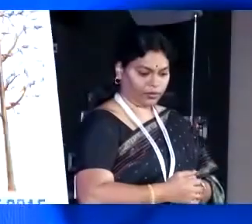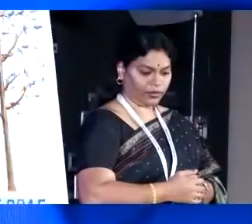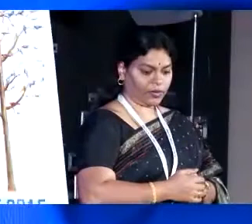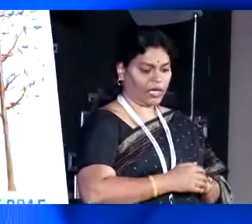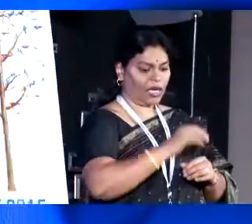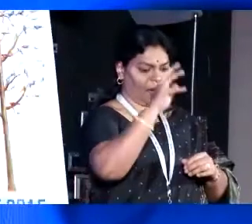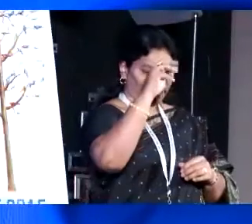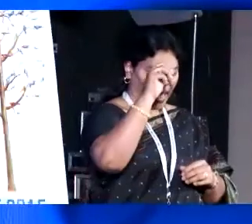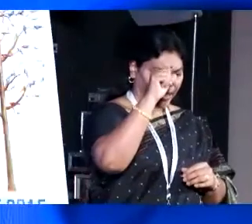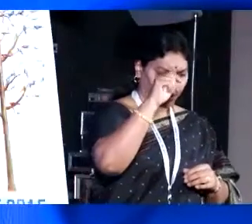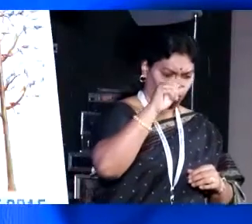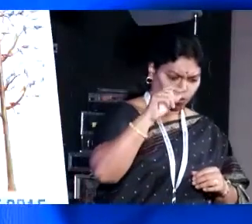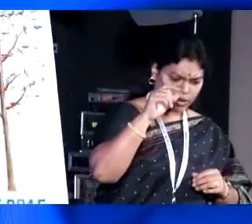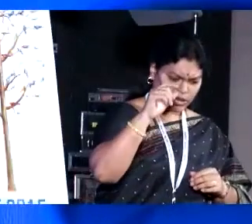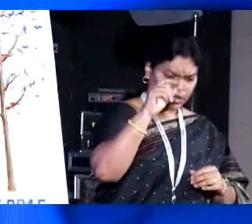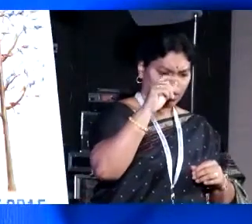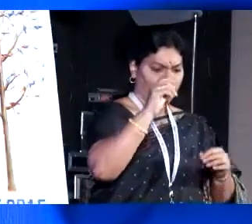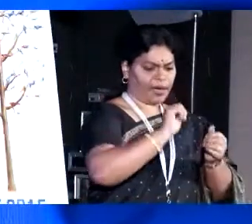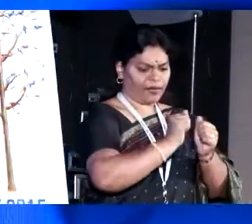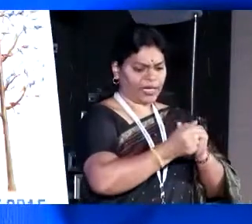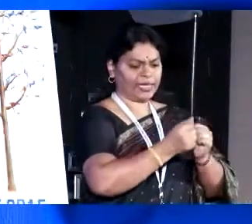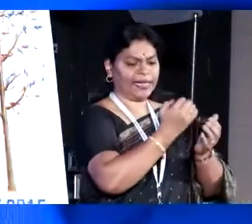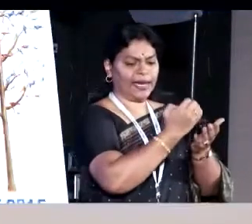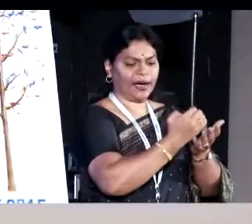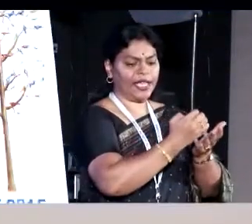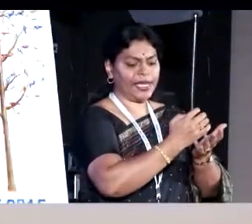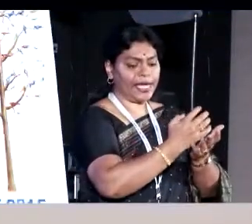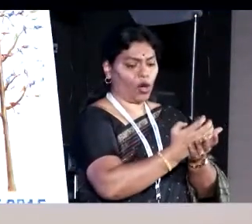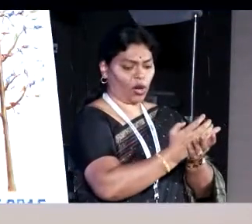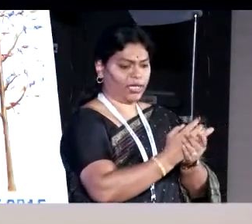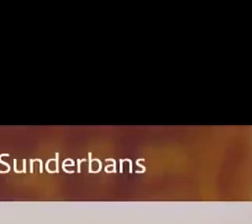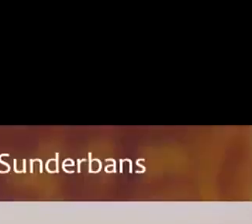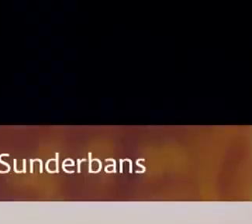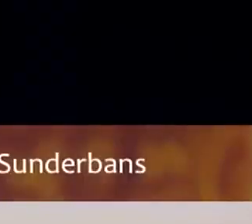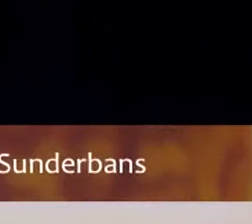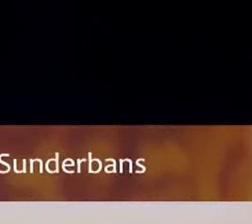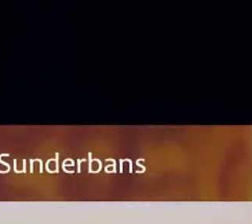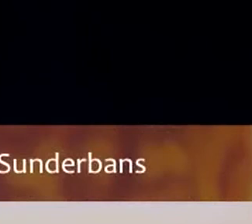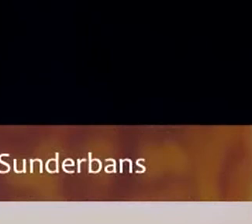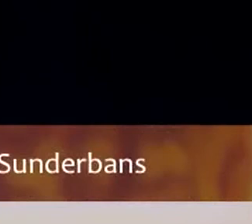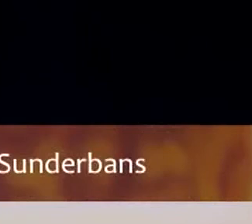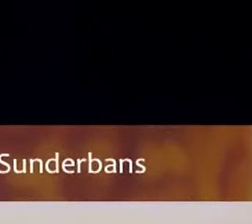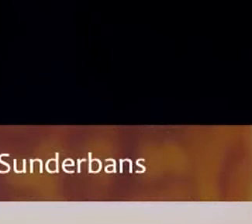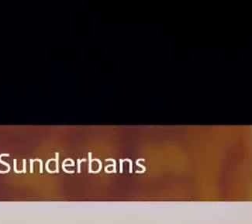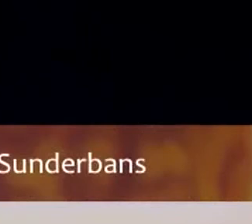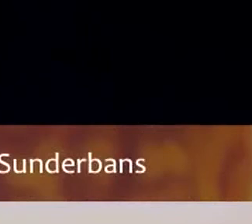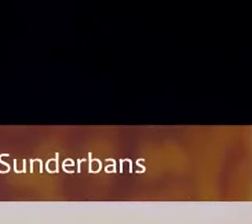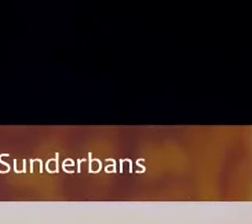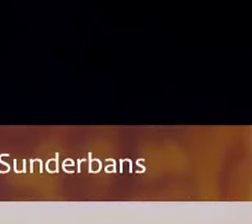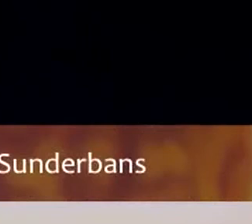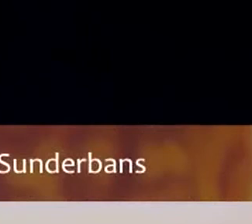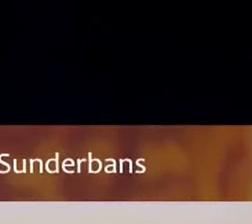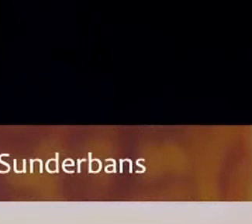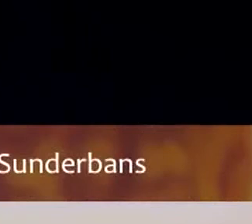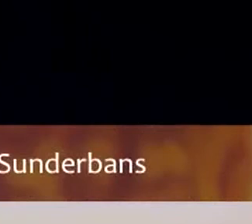Mangroves in Sundarbans. Just to show you the variety of work, you know, what all can happen if we try to for parallel currencies instead of just